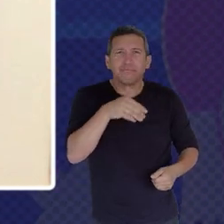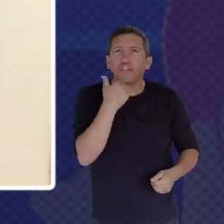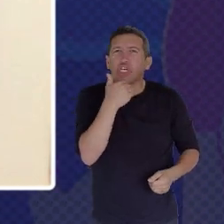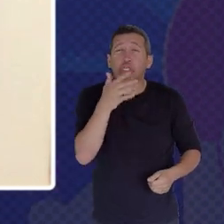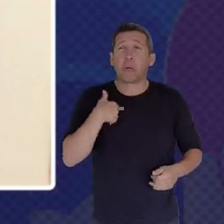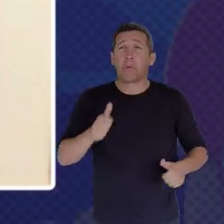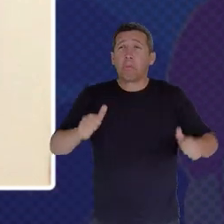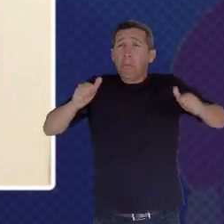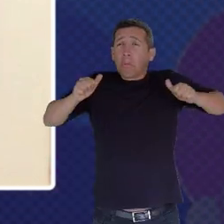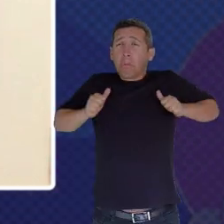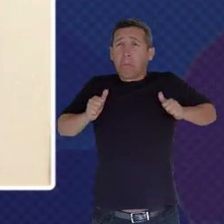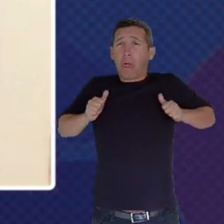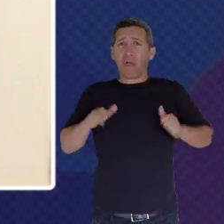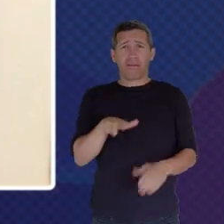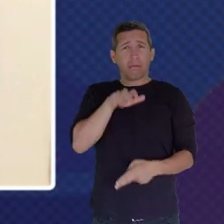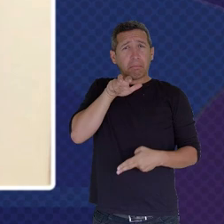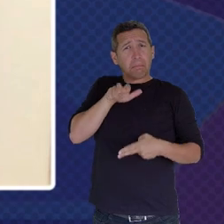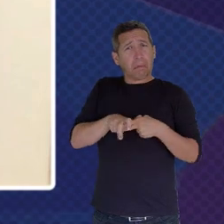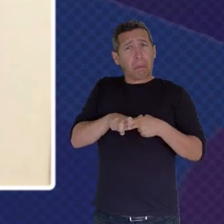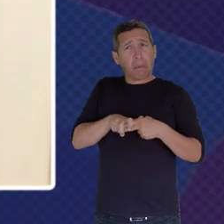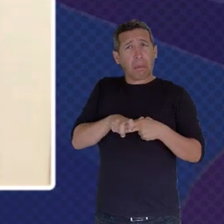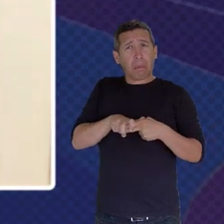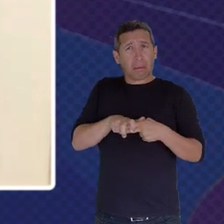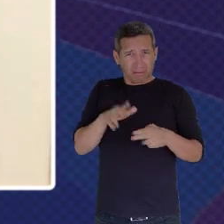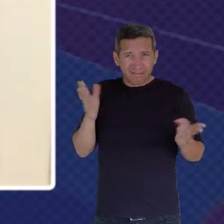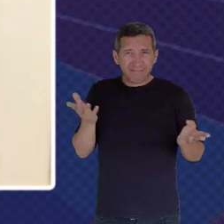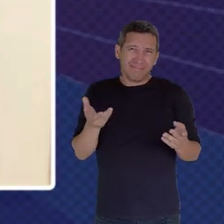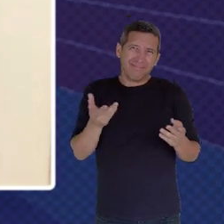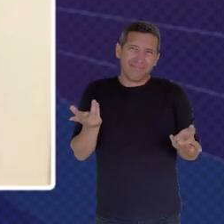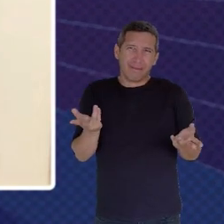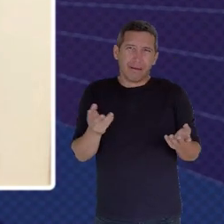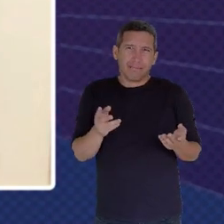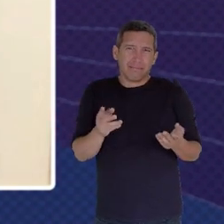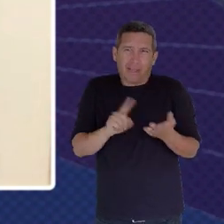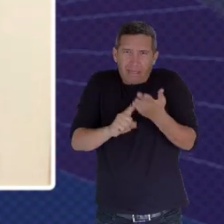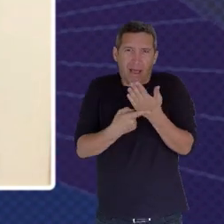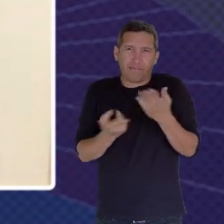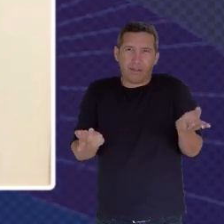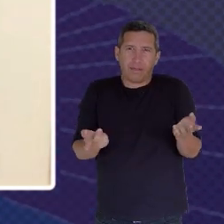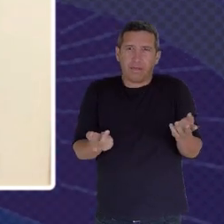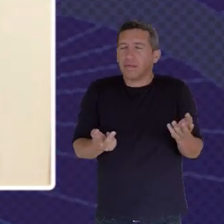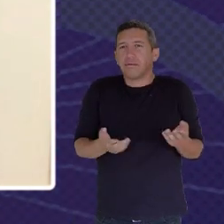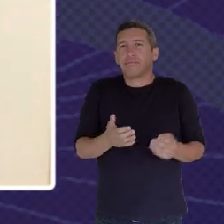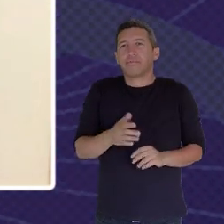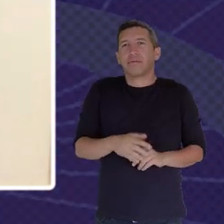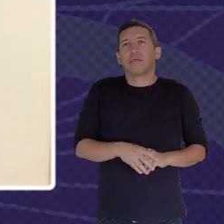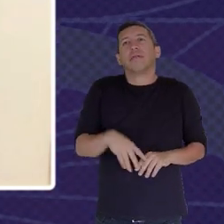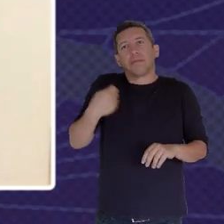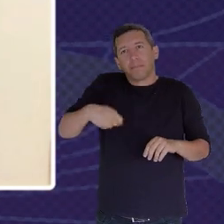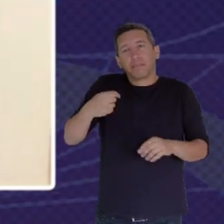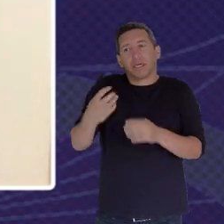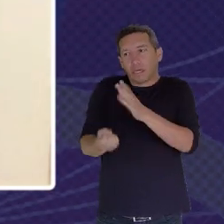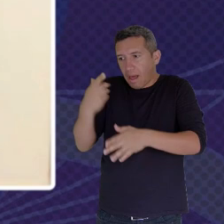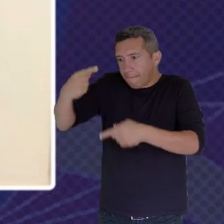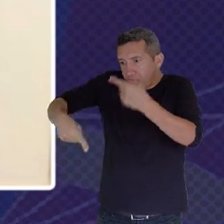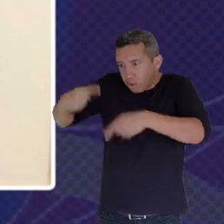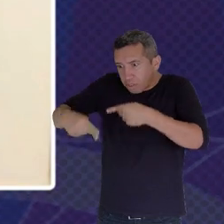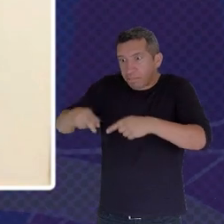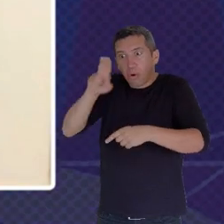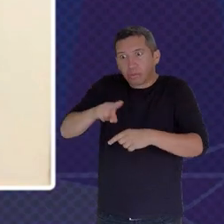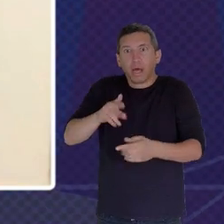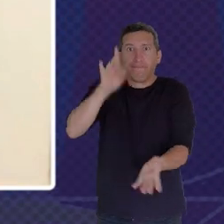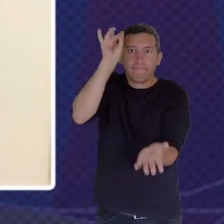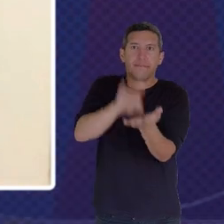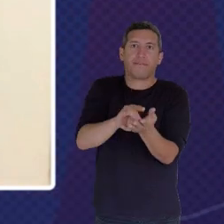Example Abuja For Instance And Create Policies That Are Going To Be Utilized In The Northeast In Hidugri In